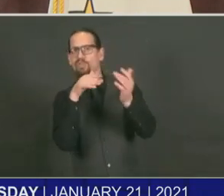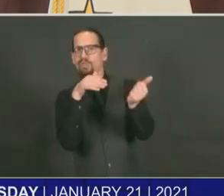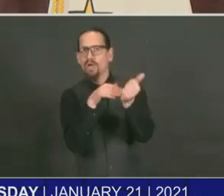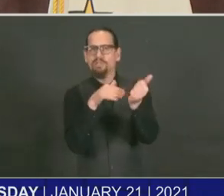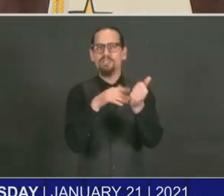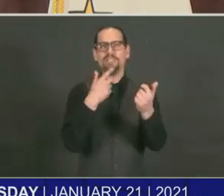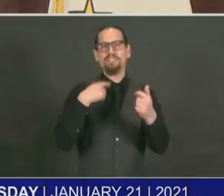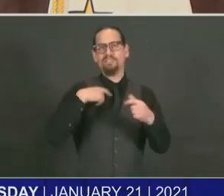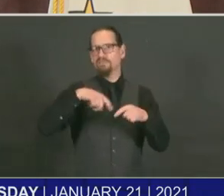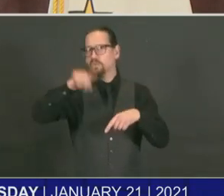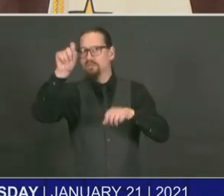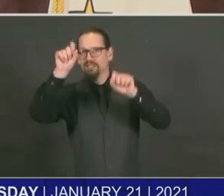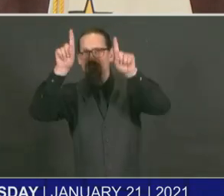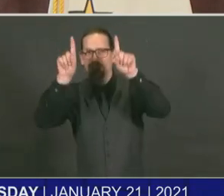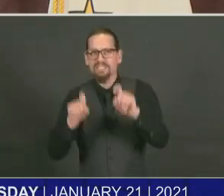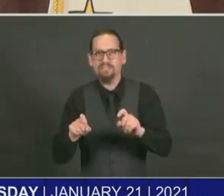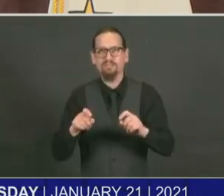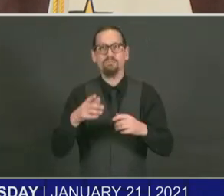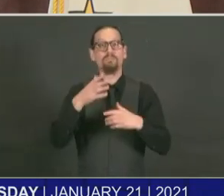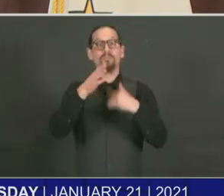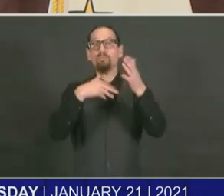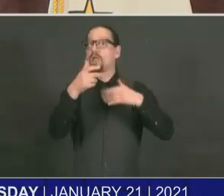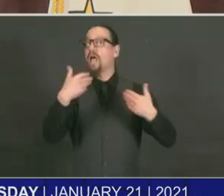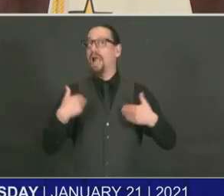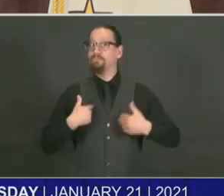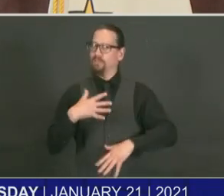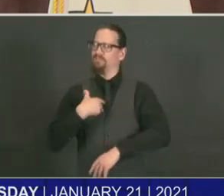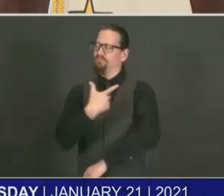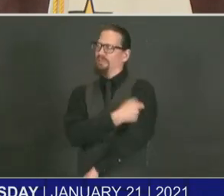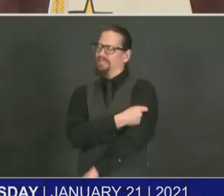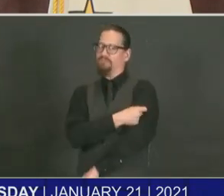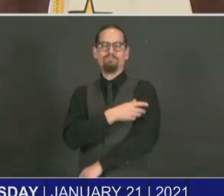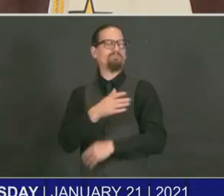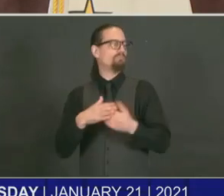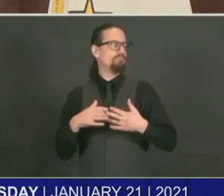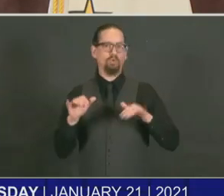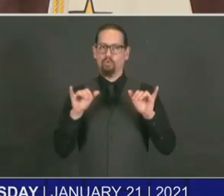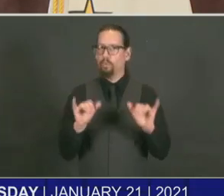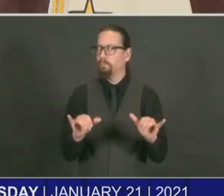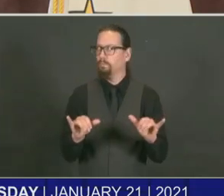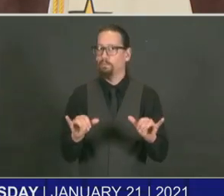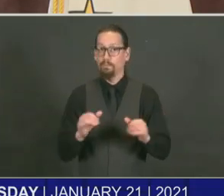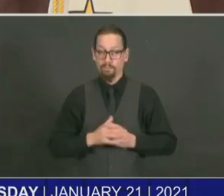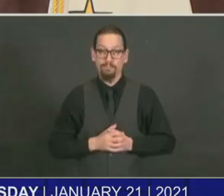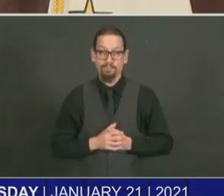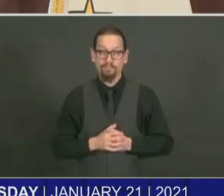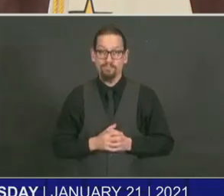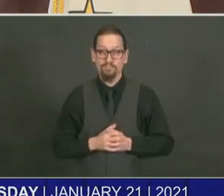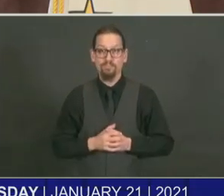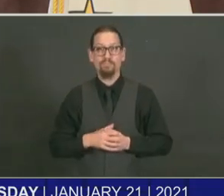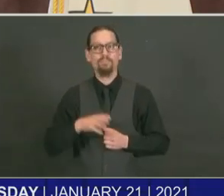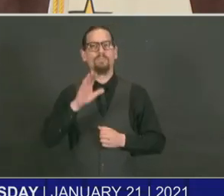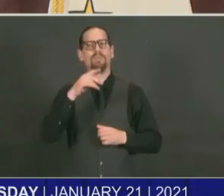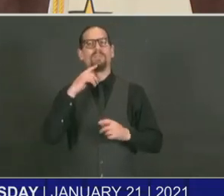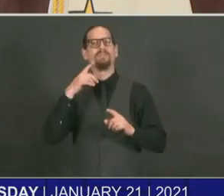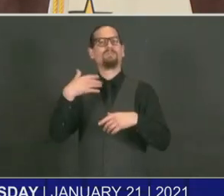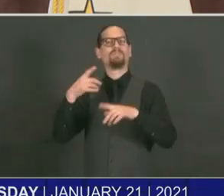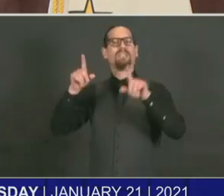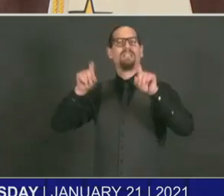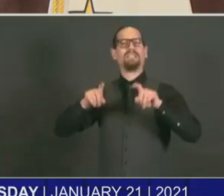Testing is more available now than it ever has been in Rhode Island. If you go online right now to portal